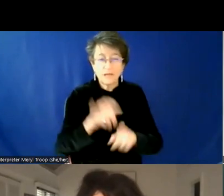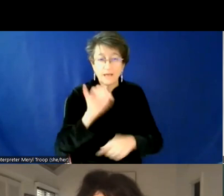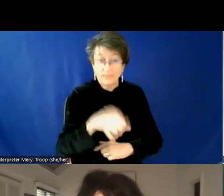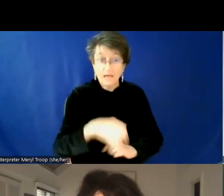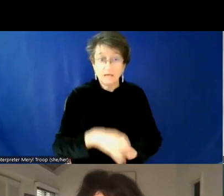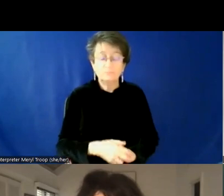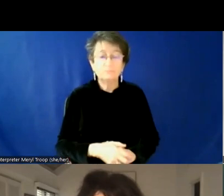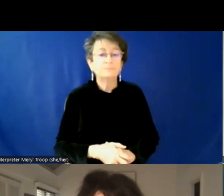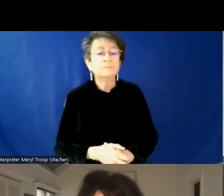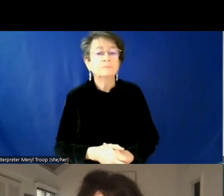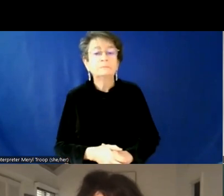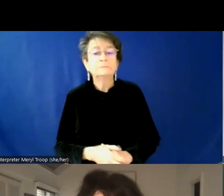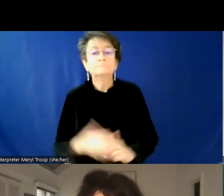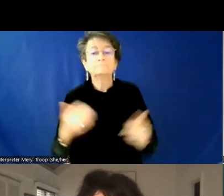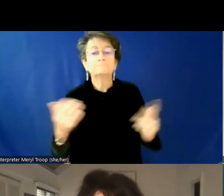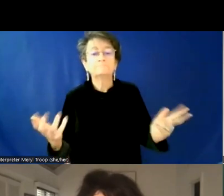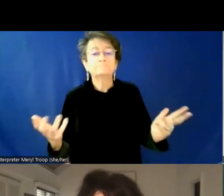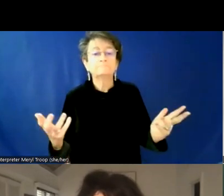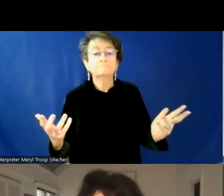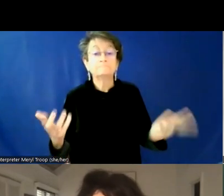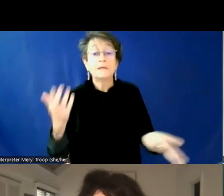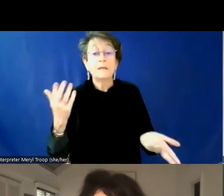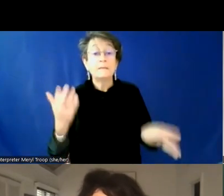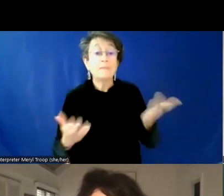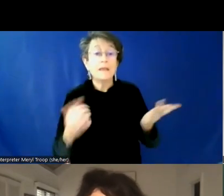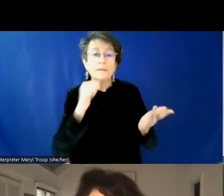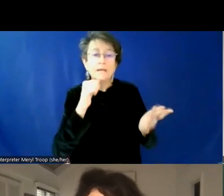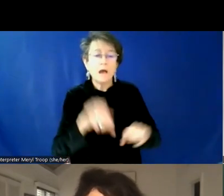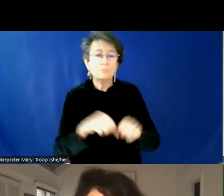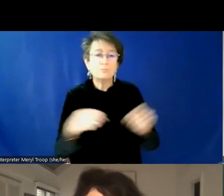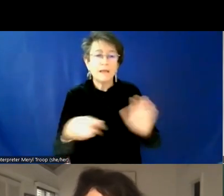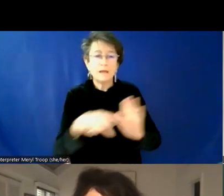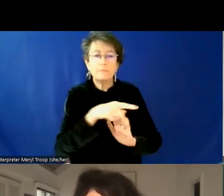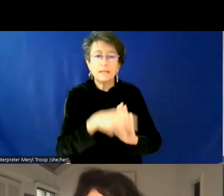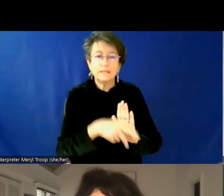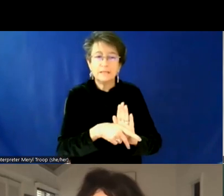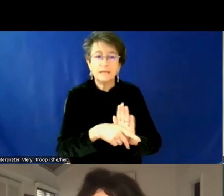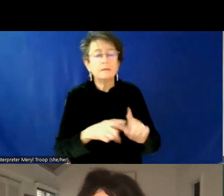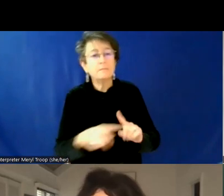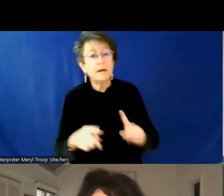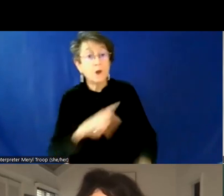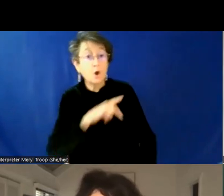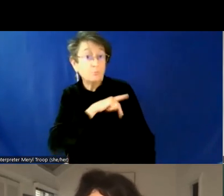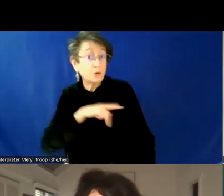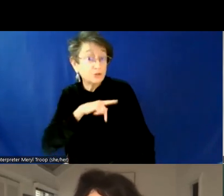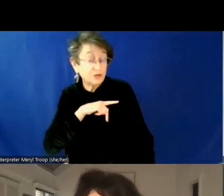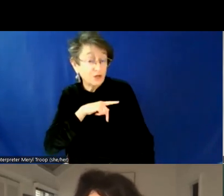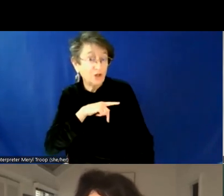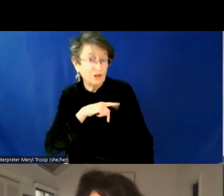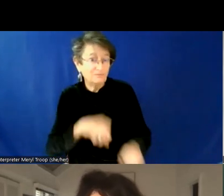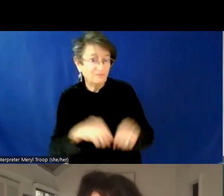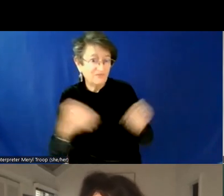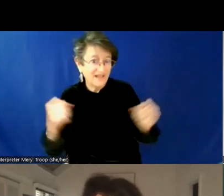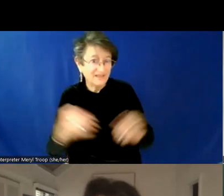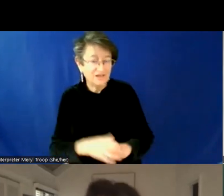there may not be a policy violation, but there's a personal violation. And so harassing someone about their gender, about their